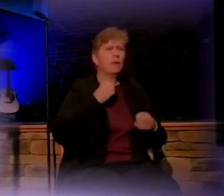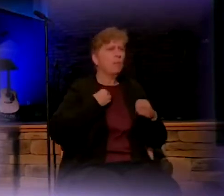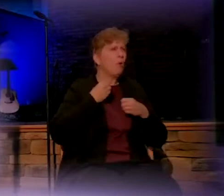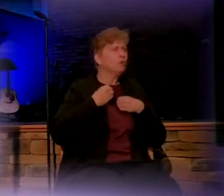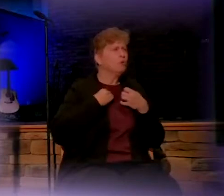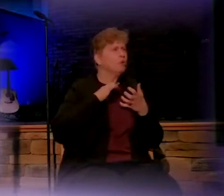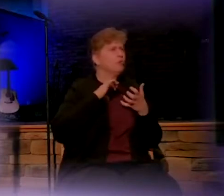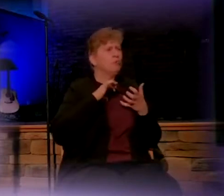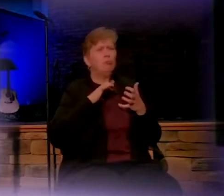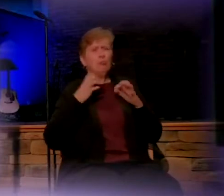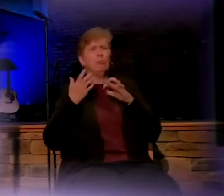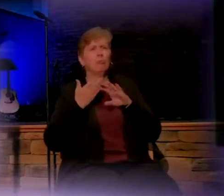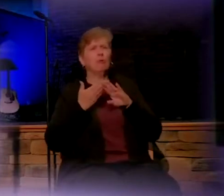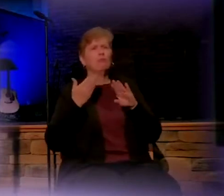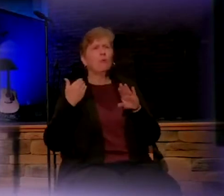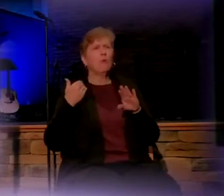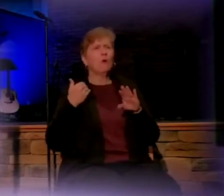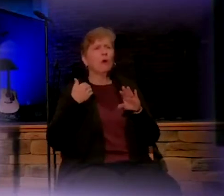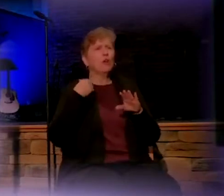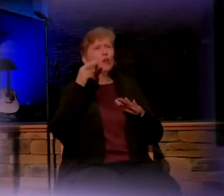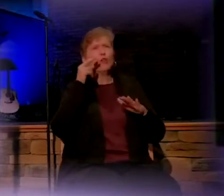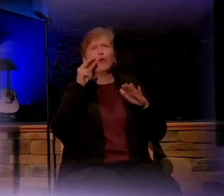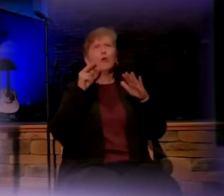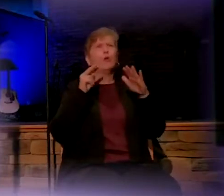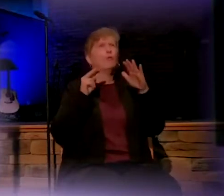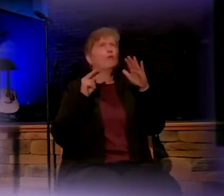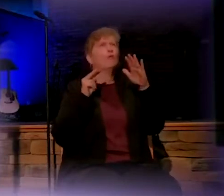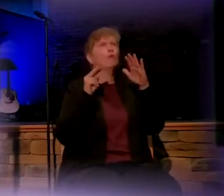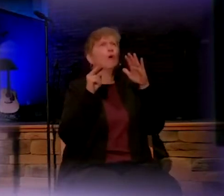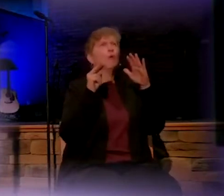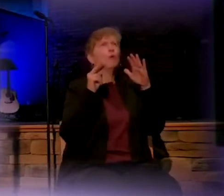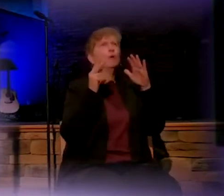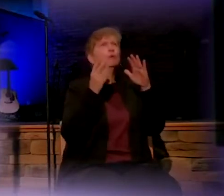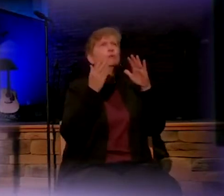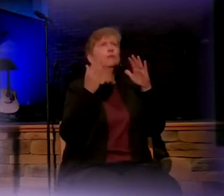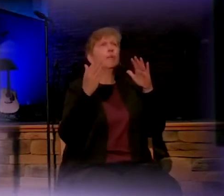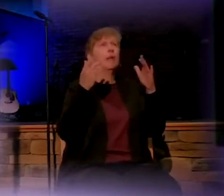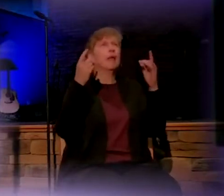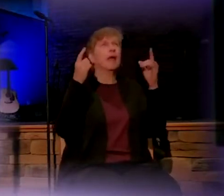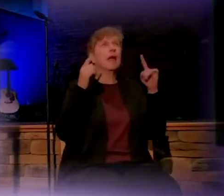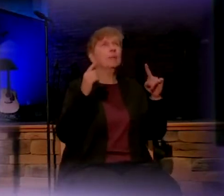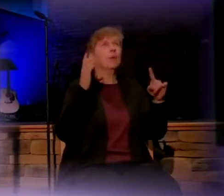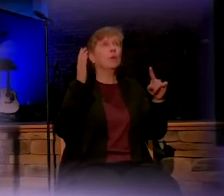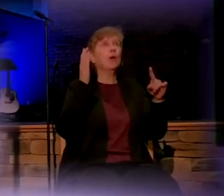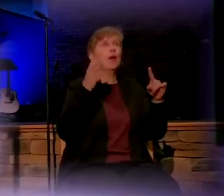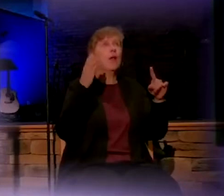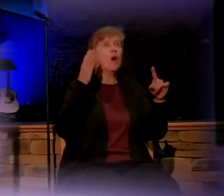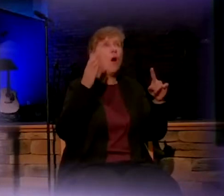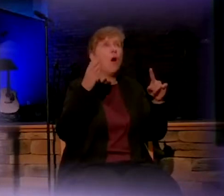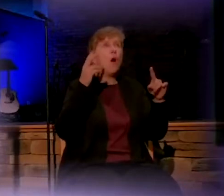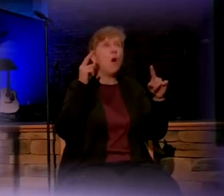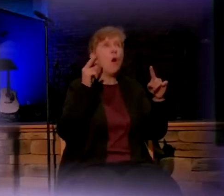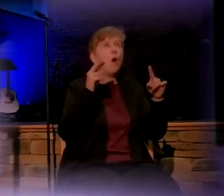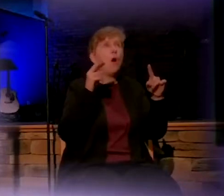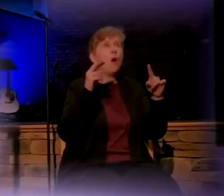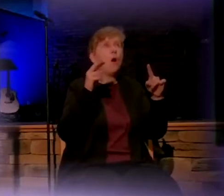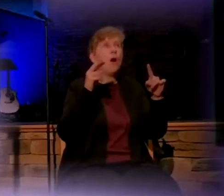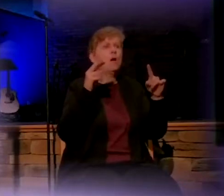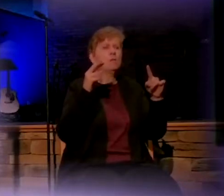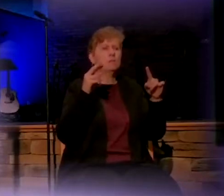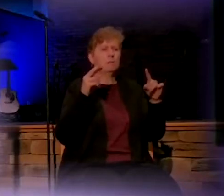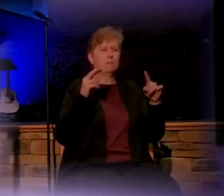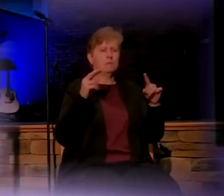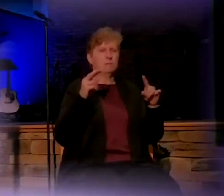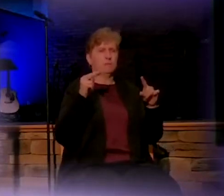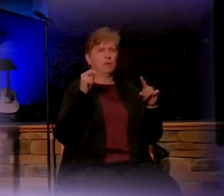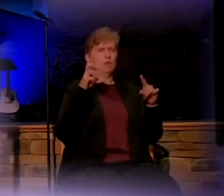You looked so forward to something happening. And yet the news came